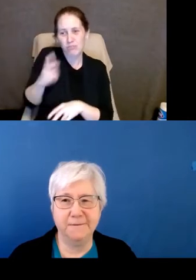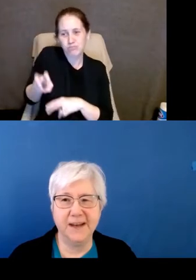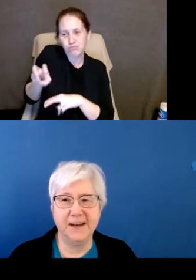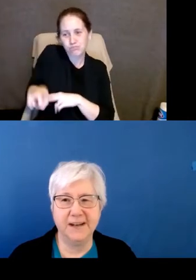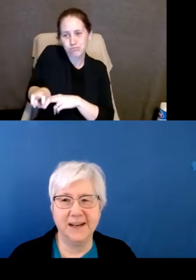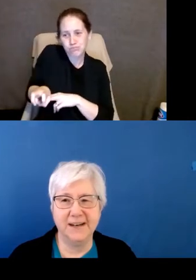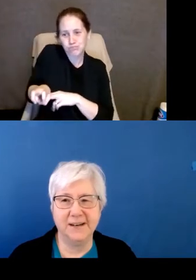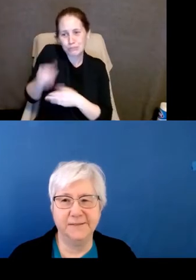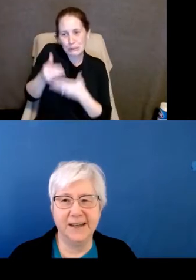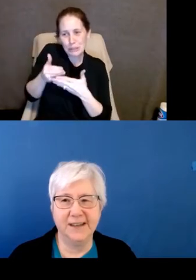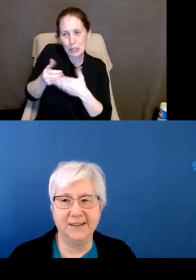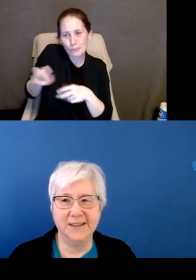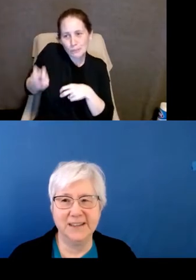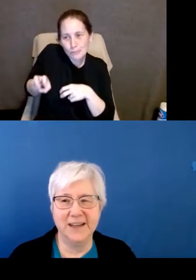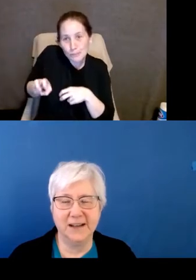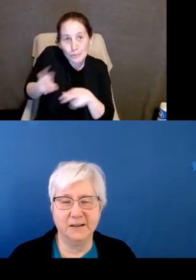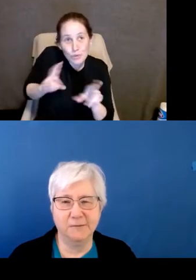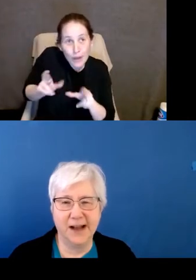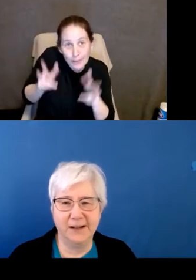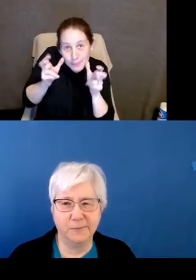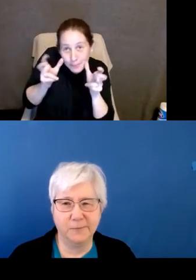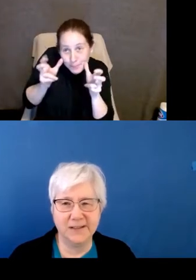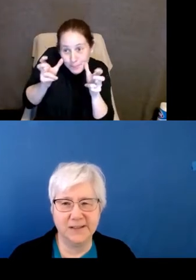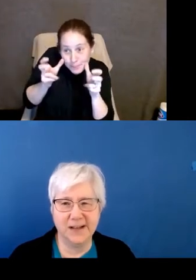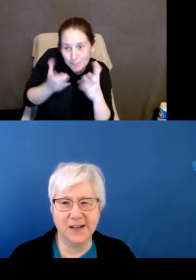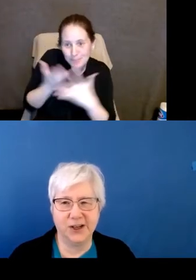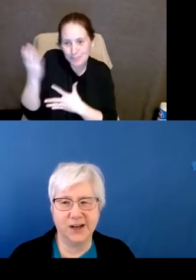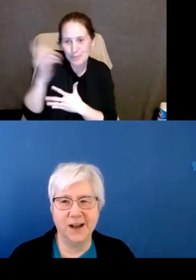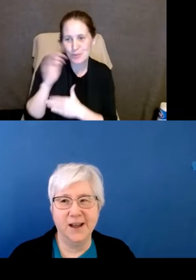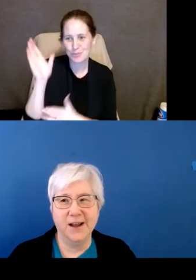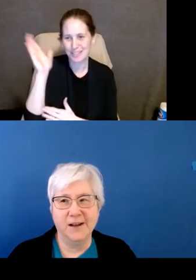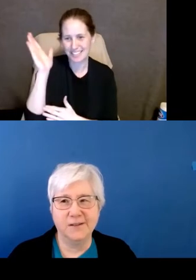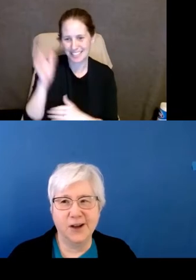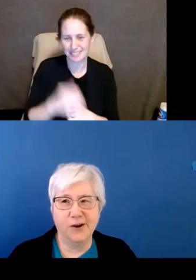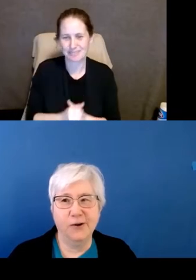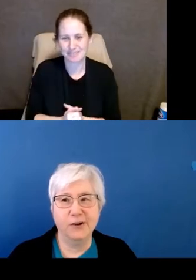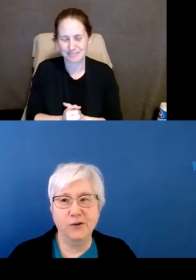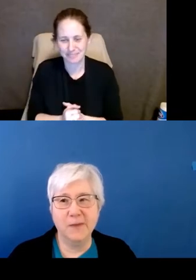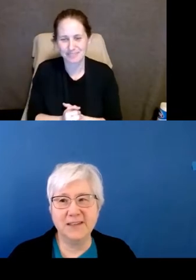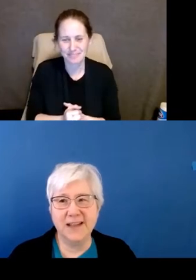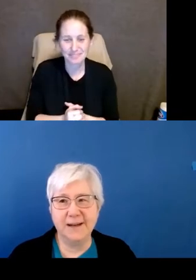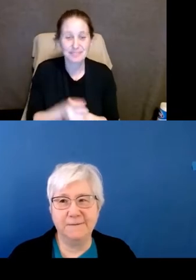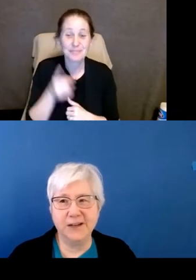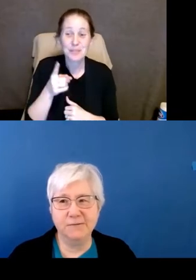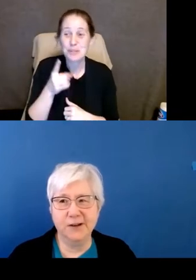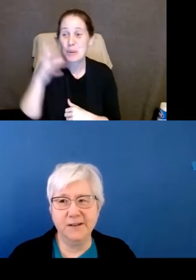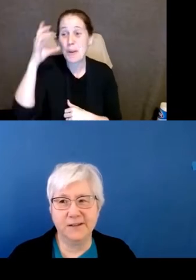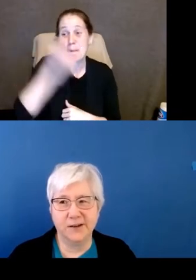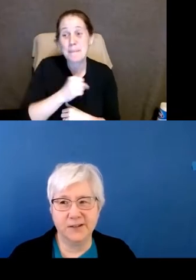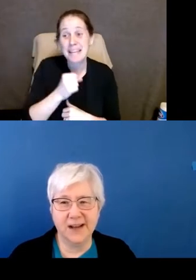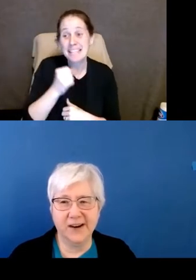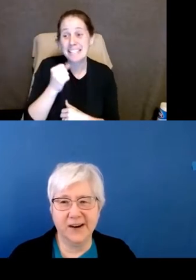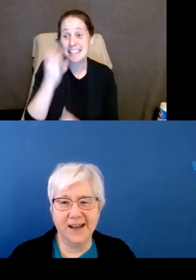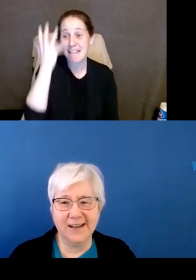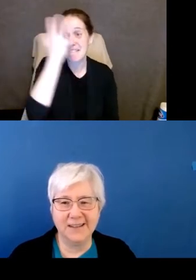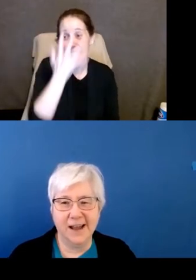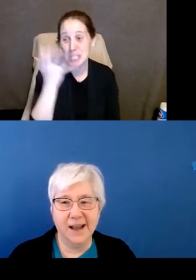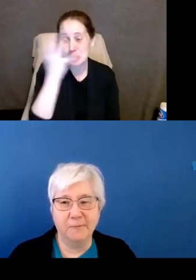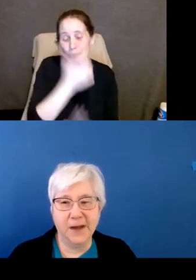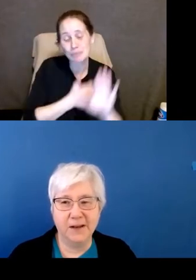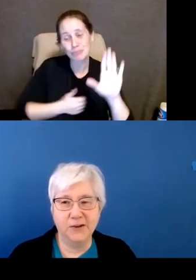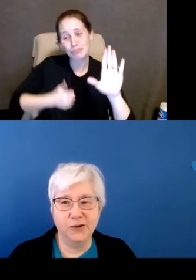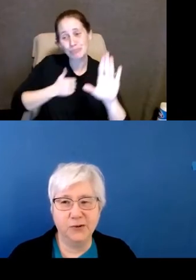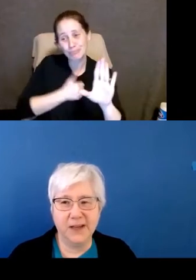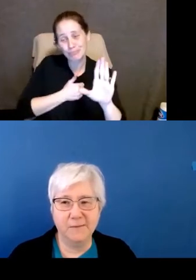at my feet, attentively listening throughout the presentation. So you missed that visual. So sorry, guys.